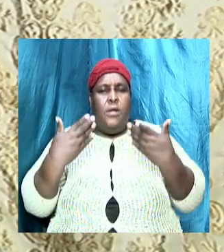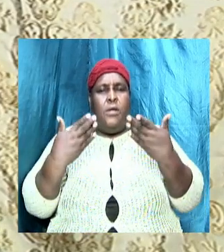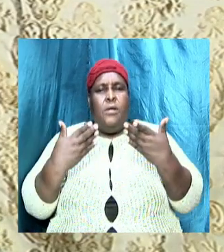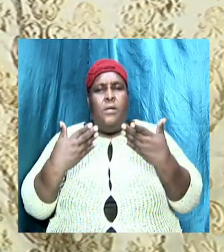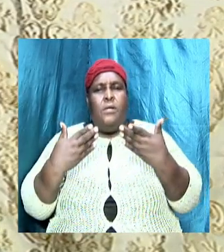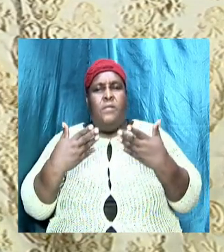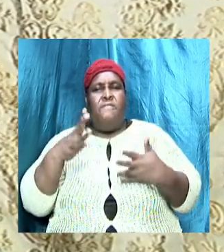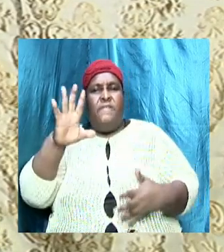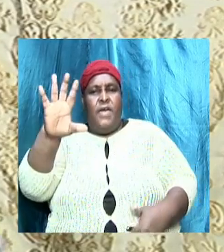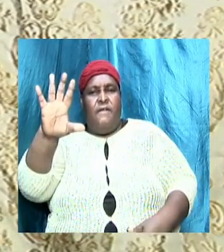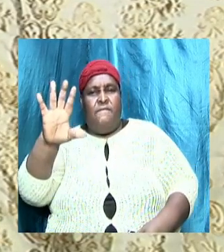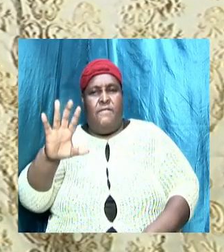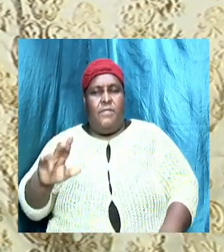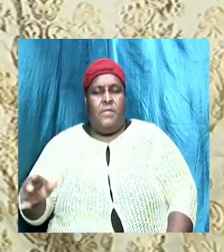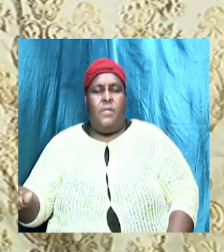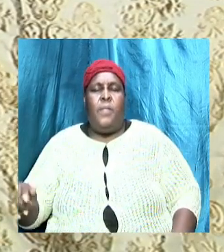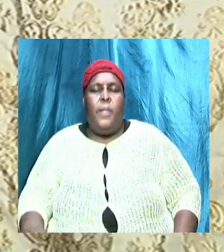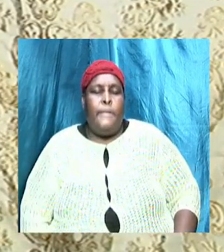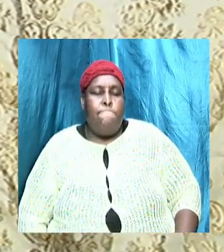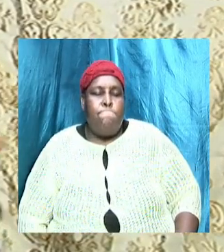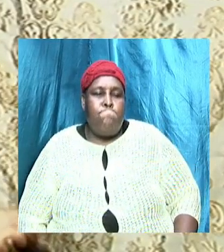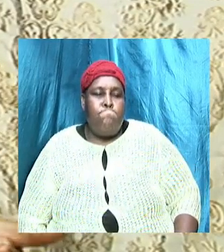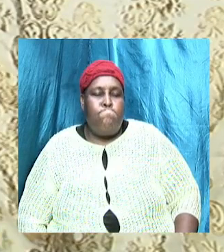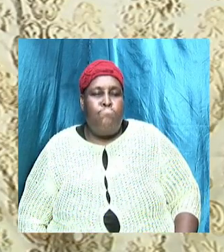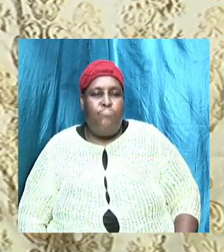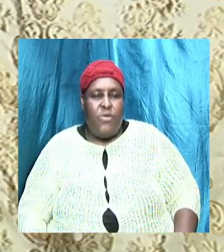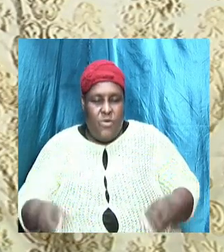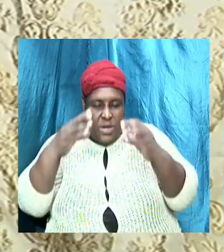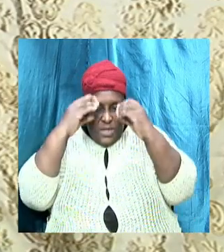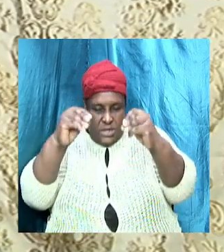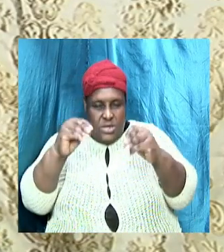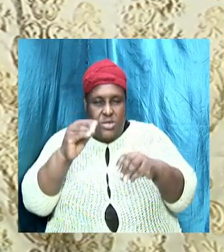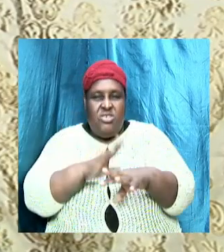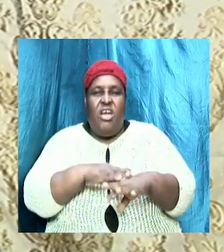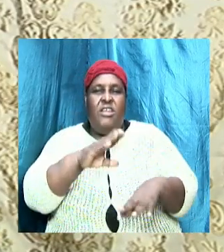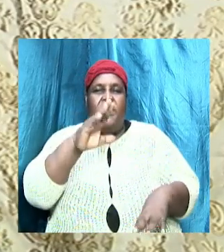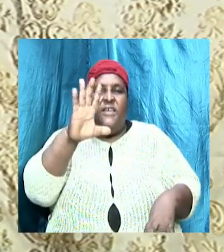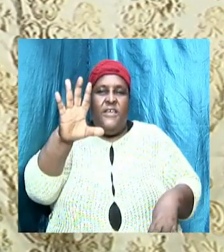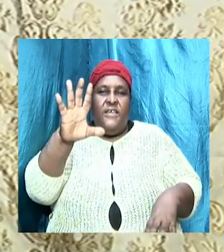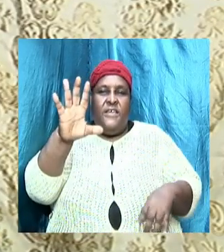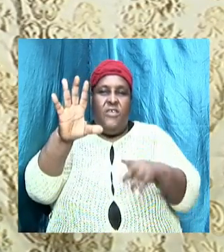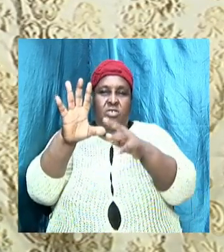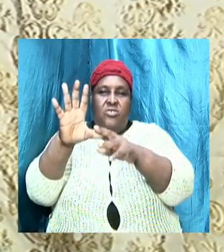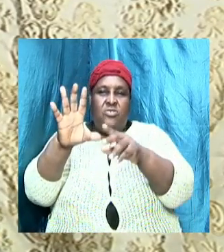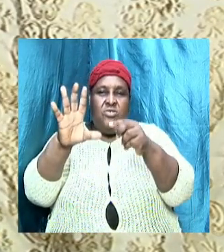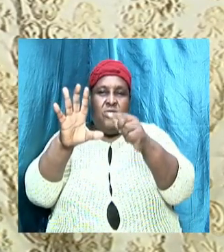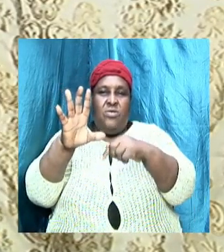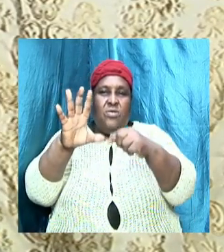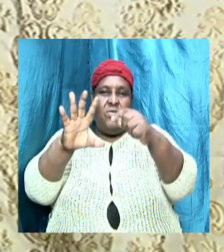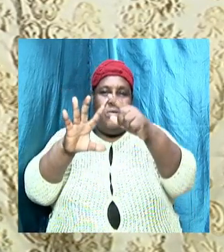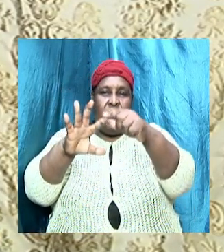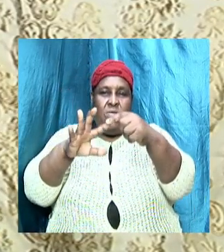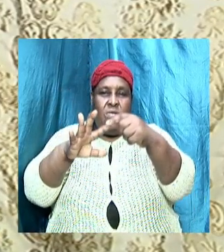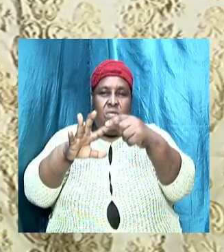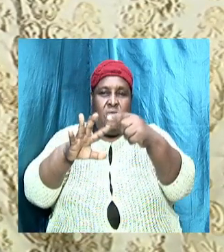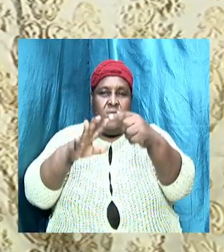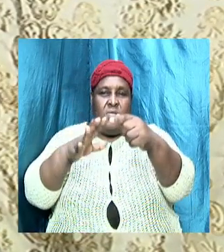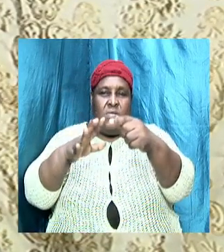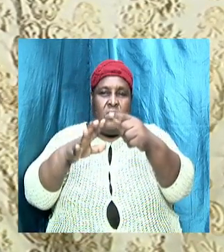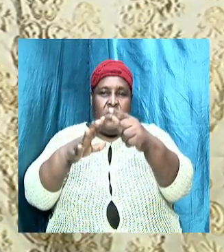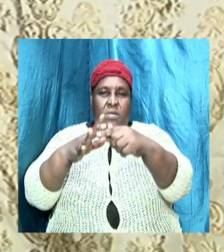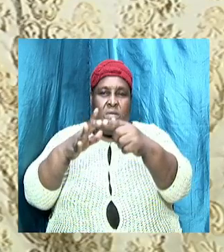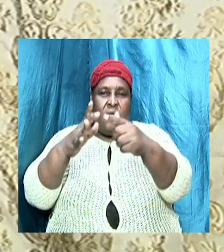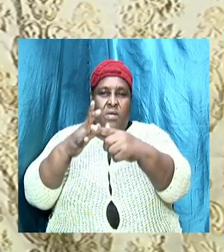each briefly so belief in God is the first step in